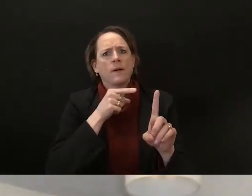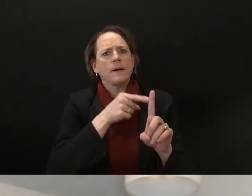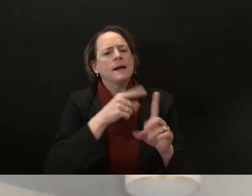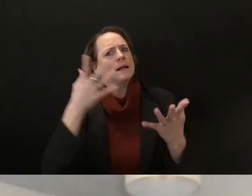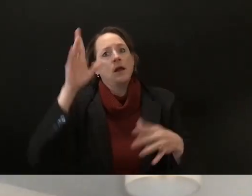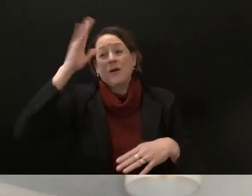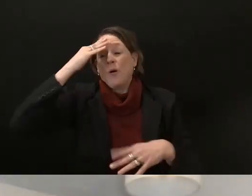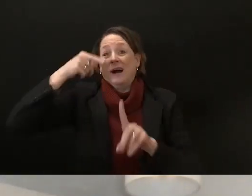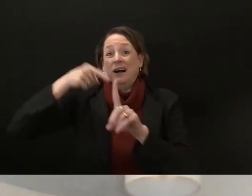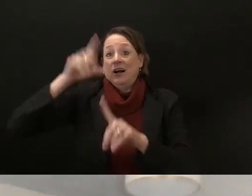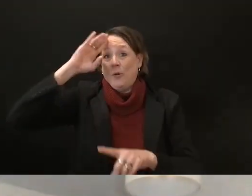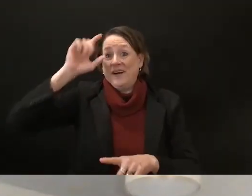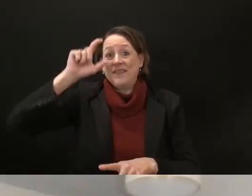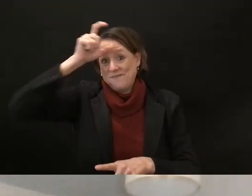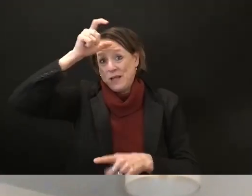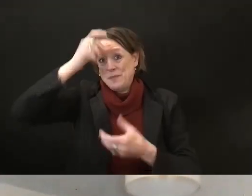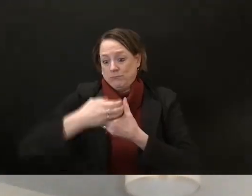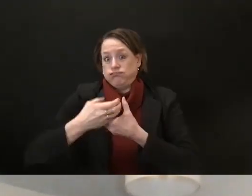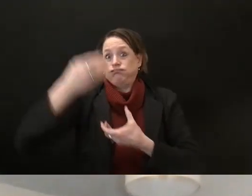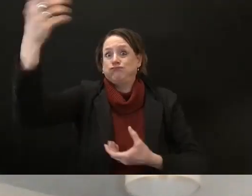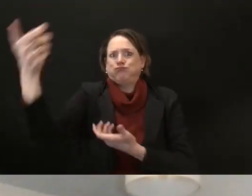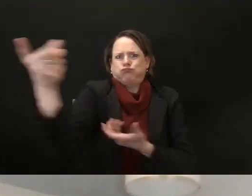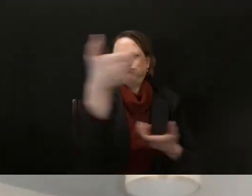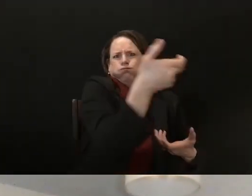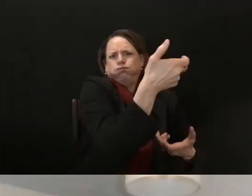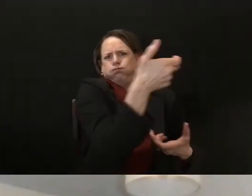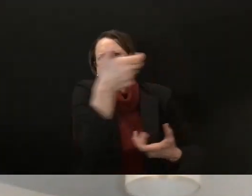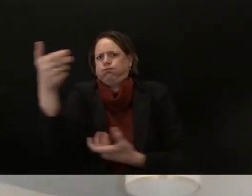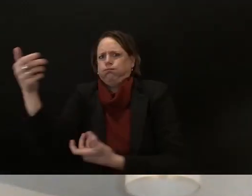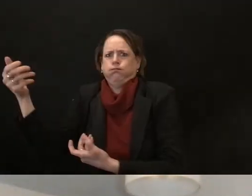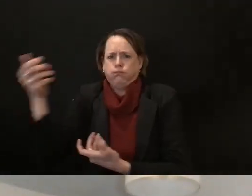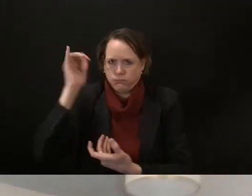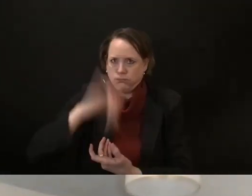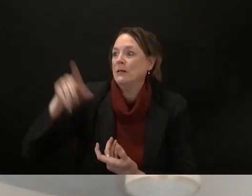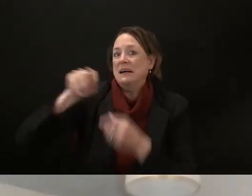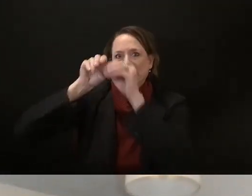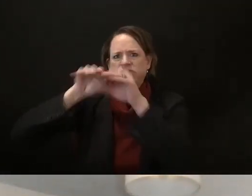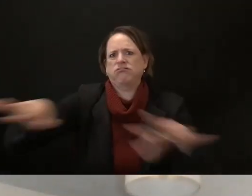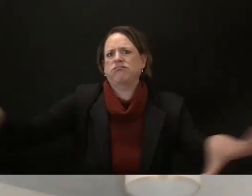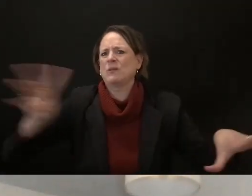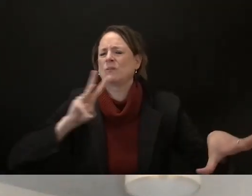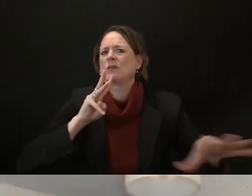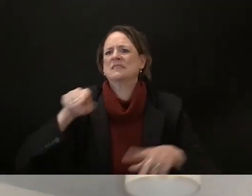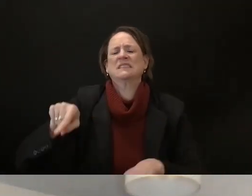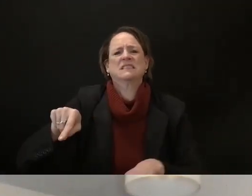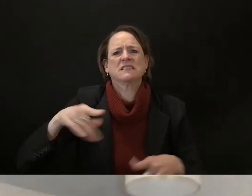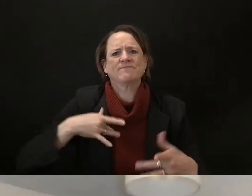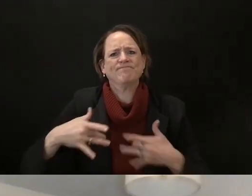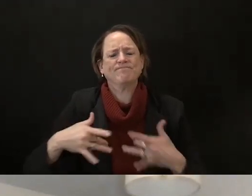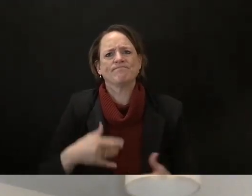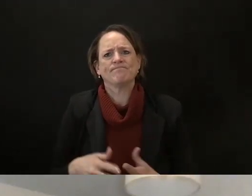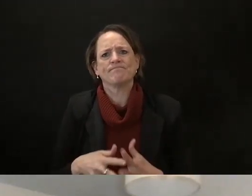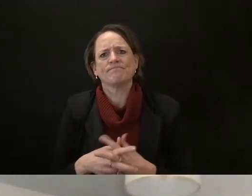addressed remedied um and we are continuing to try and push at the state level there was a really